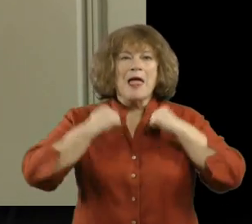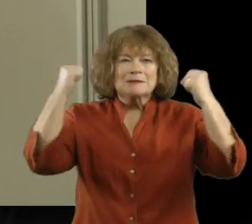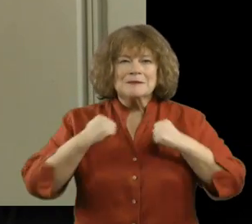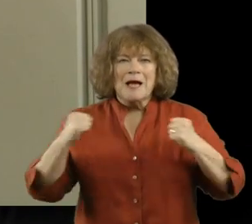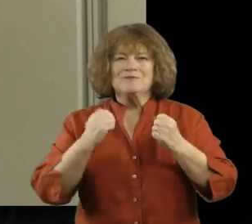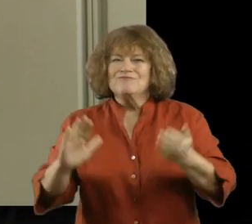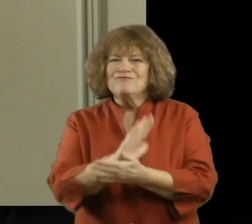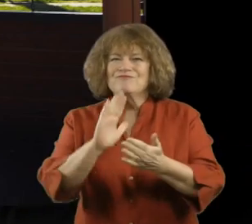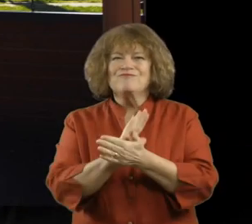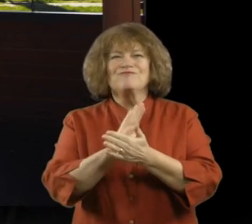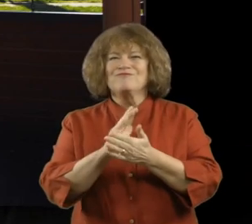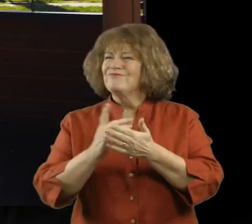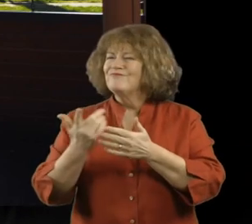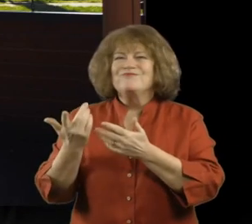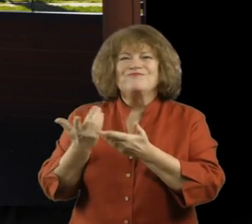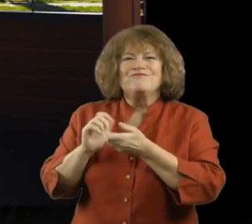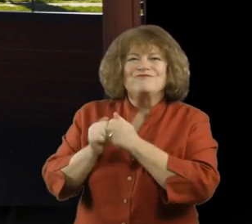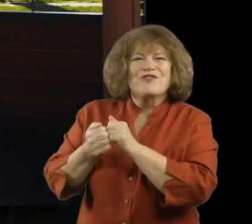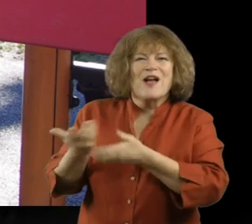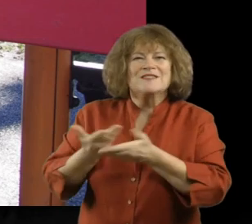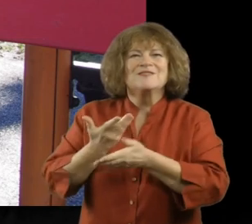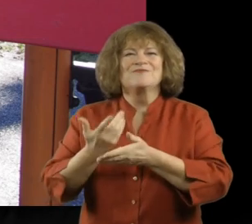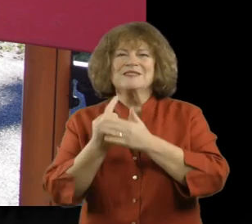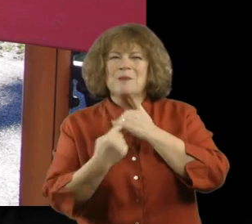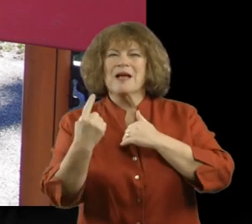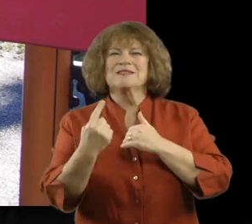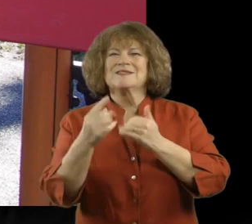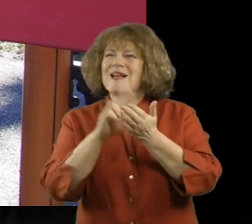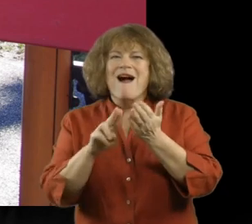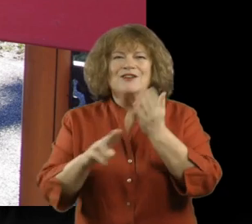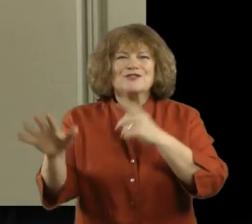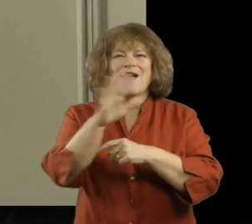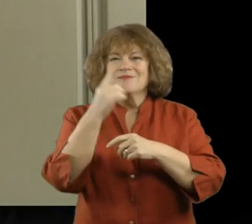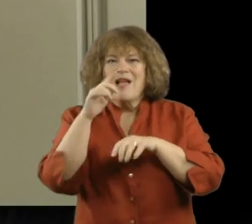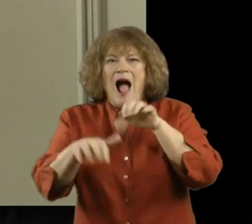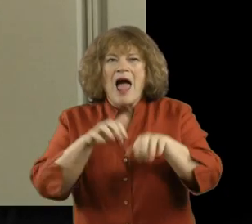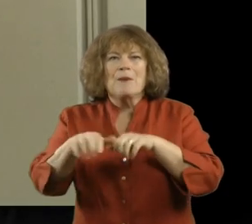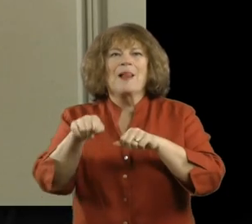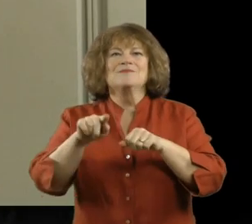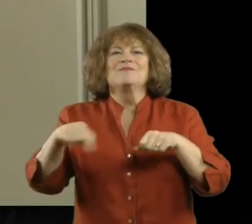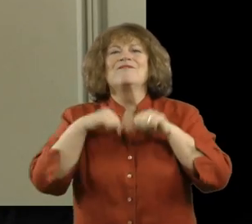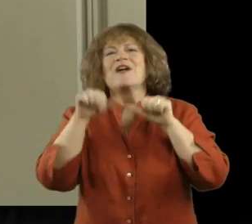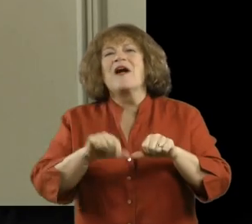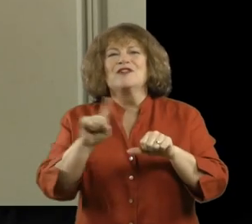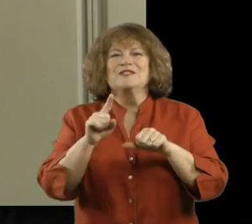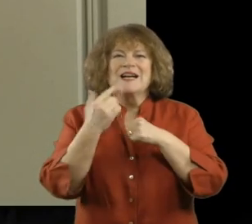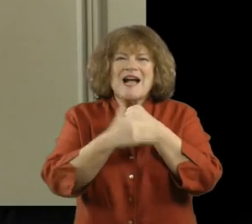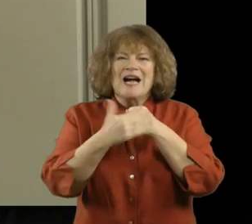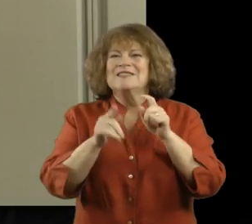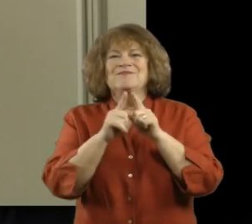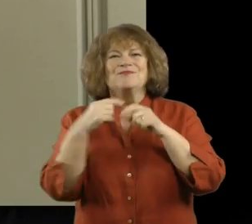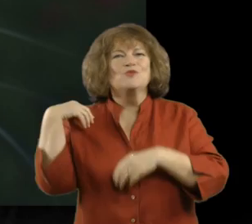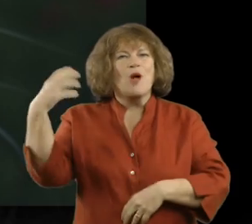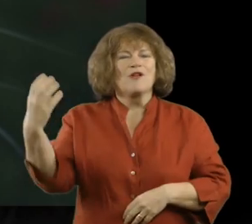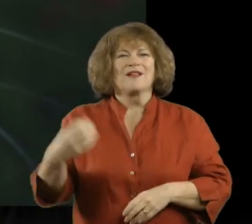Exercise and pleasure. Time with your mates. Being independent in nature. Seeing animals our favourites are,